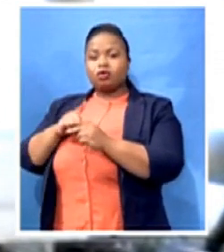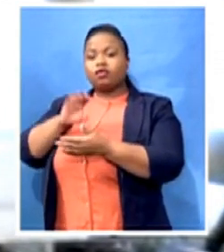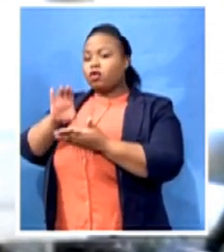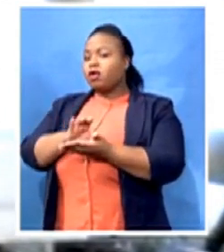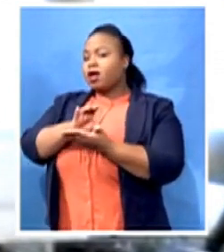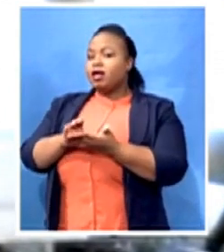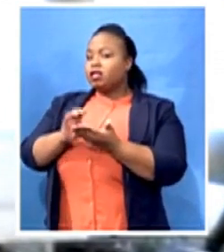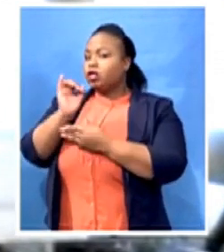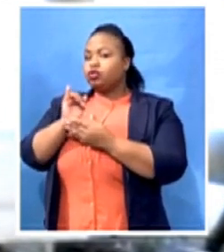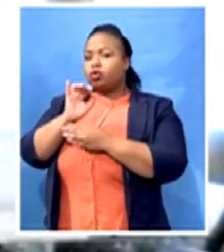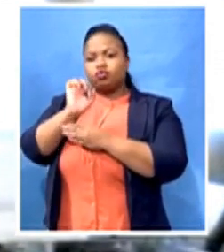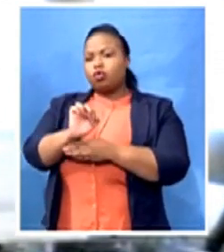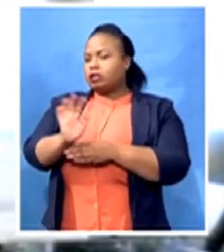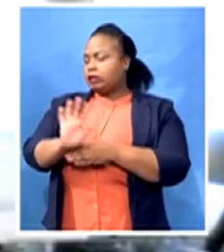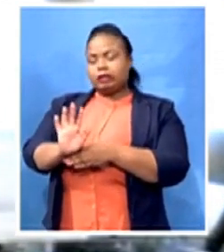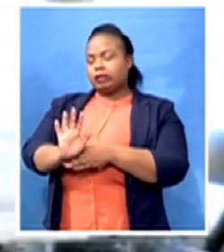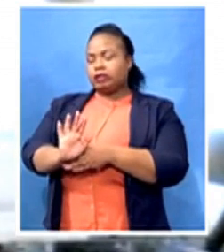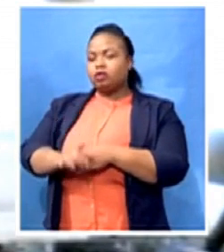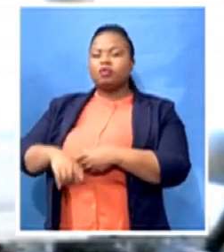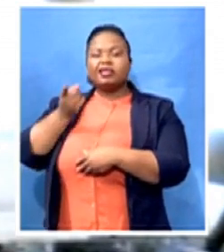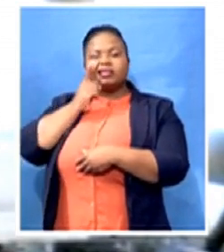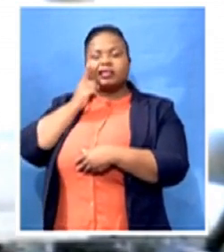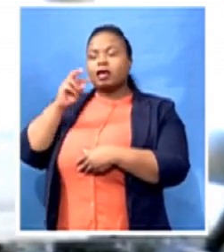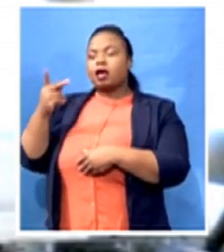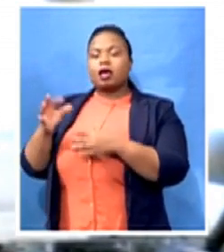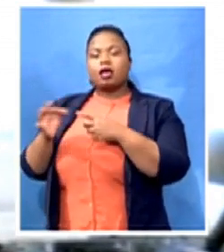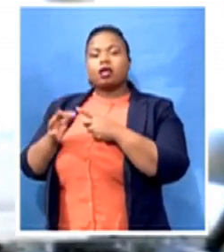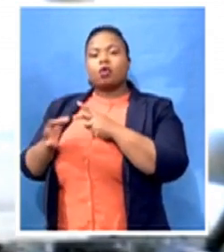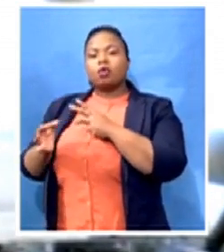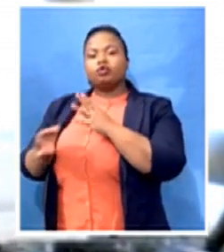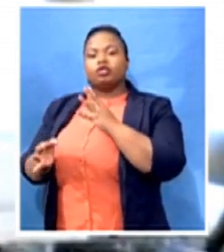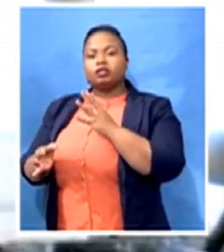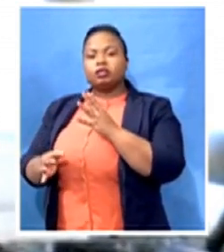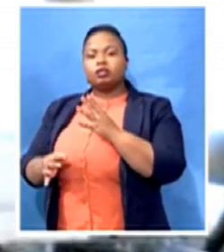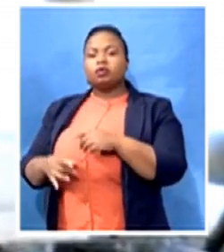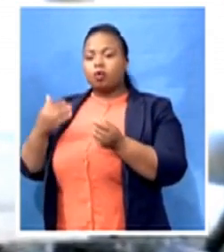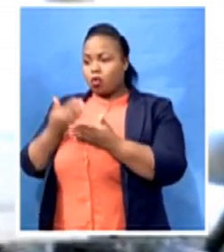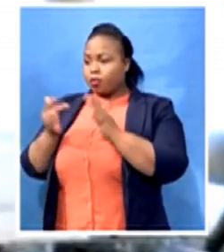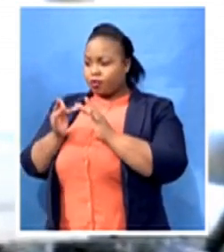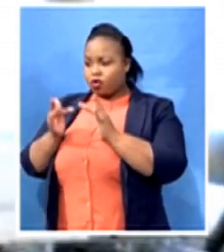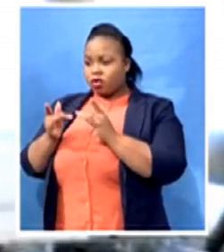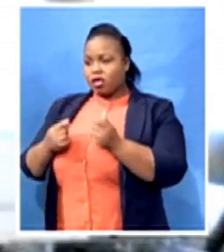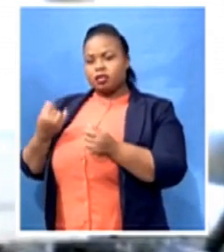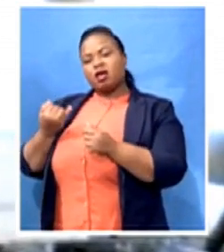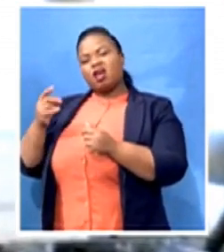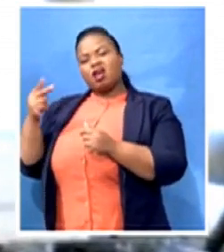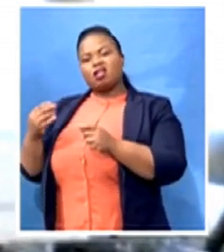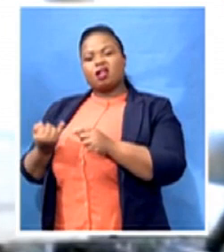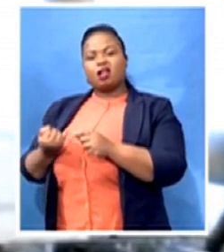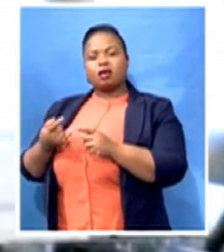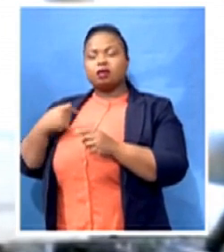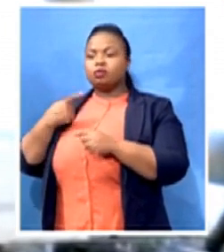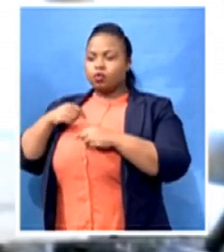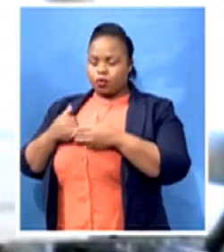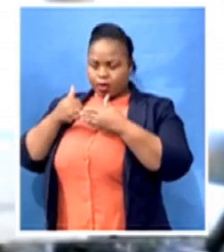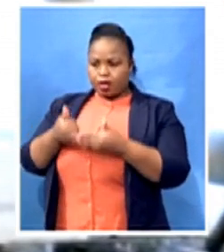what options that your brokers, such as ourselves and any other of our colleagues out there, could assist clients in being able to